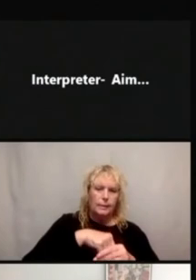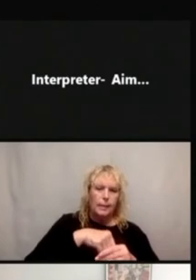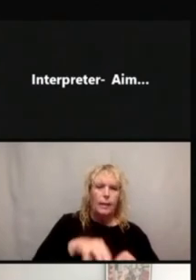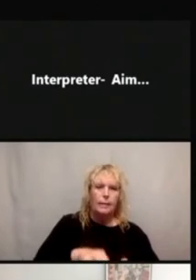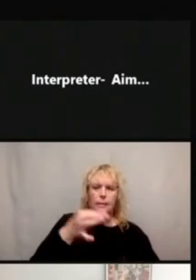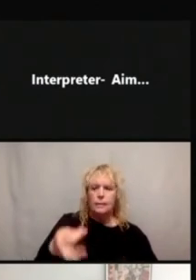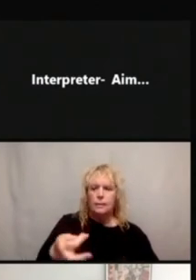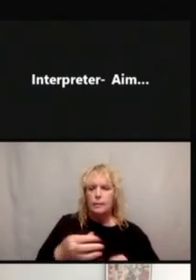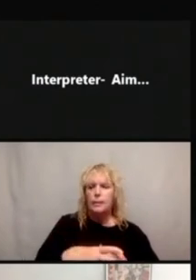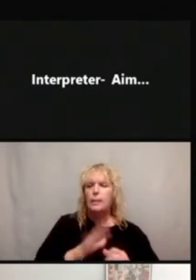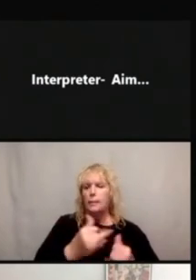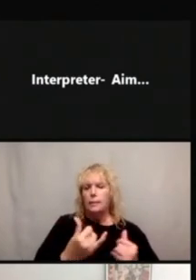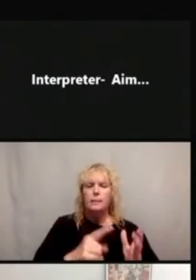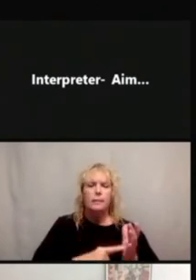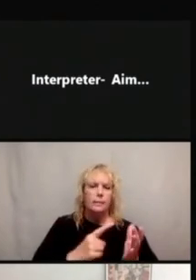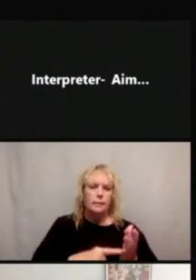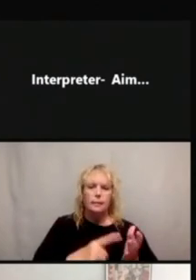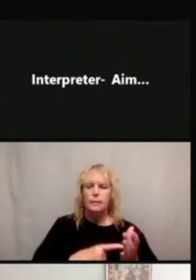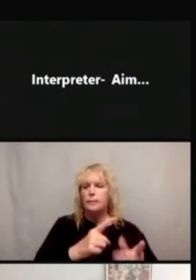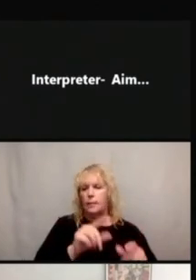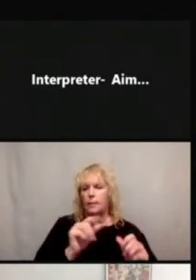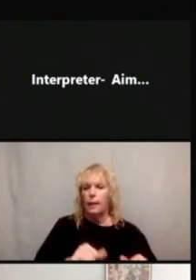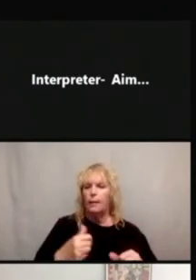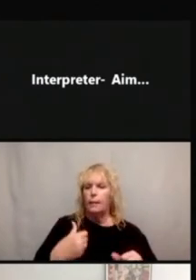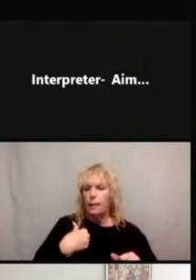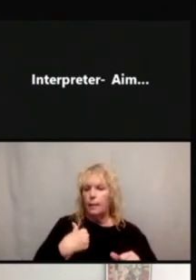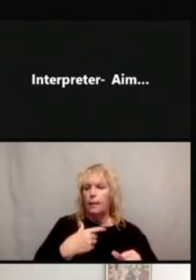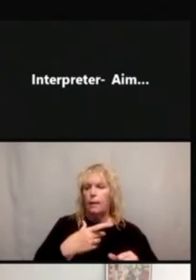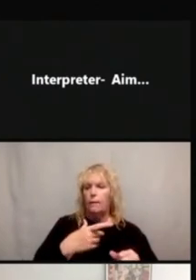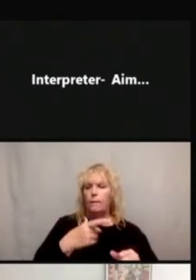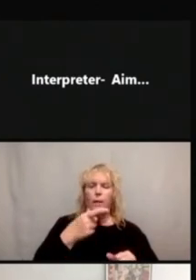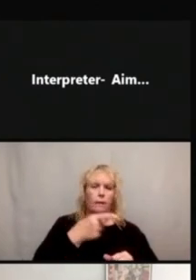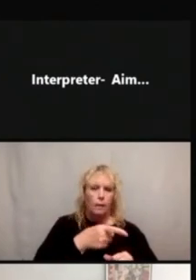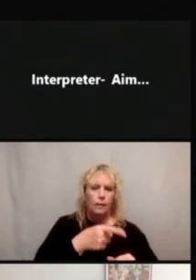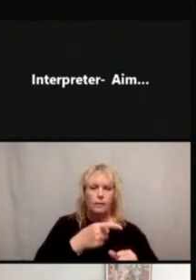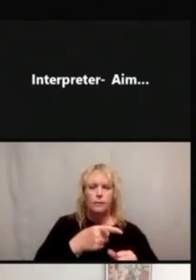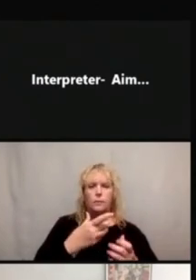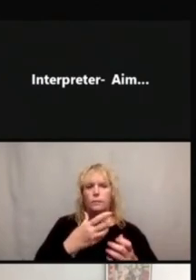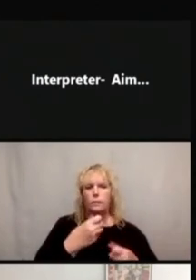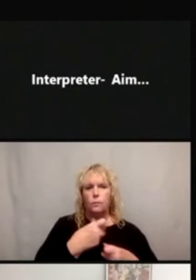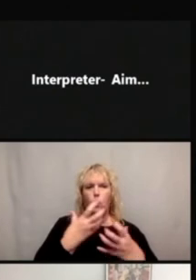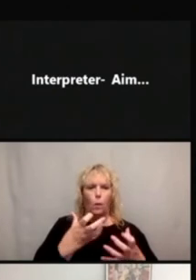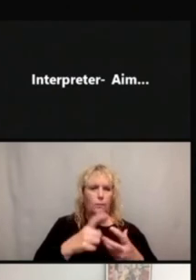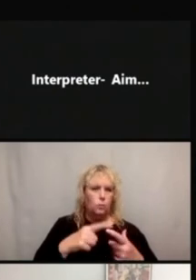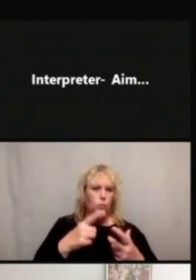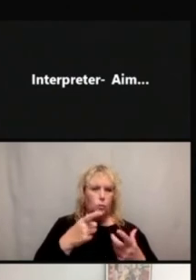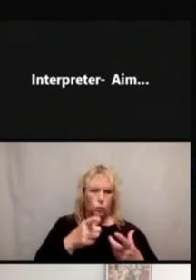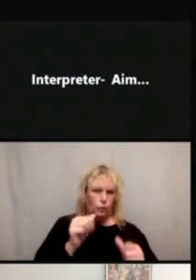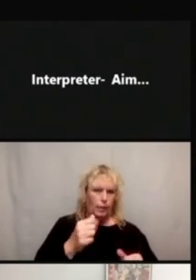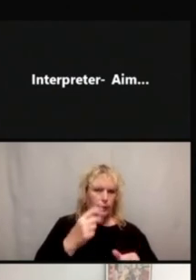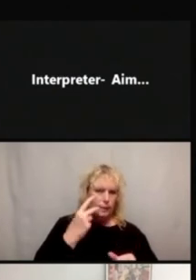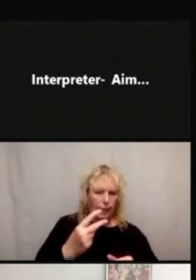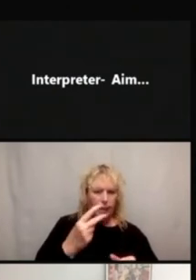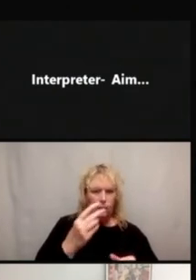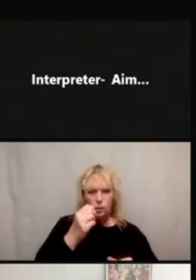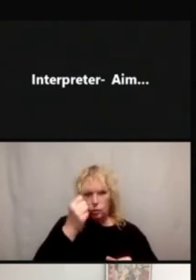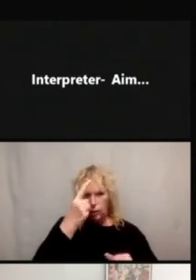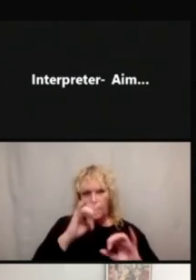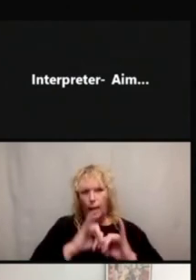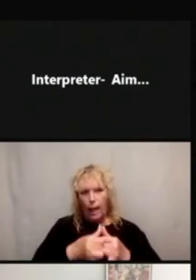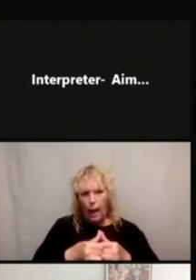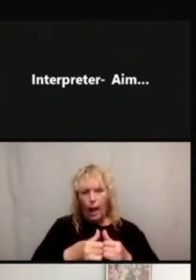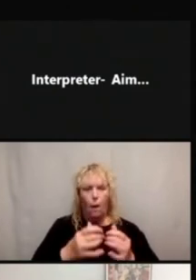There sometimes are these instructions on how to use things and they want to see how consumers were kind of